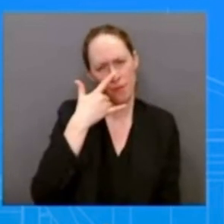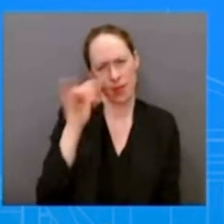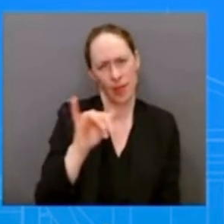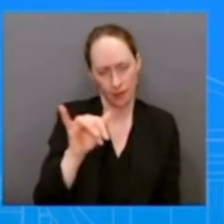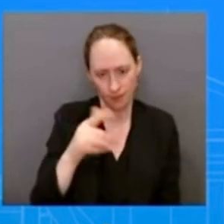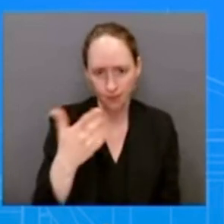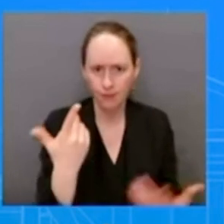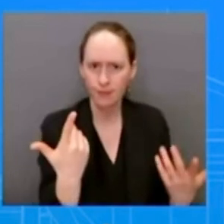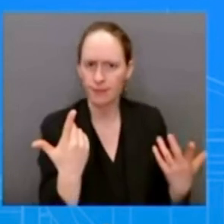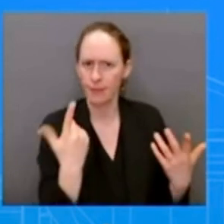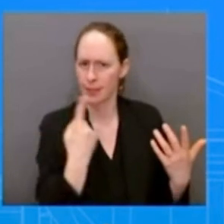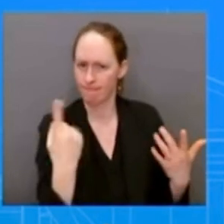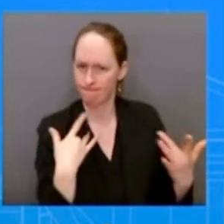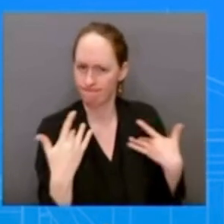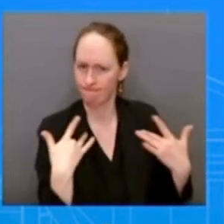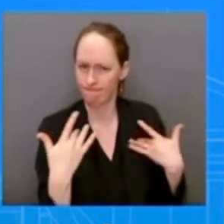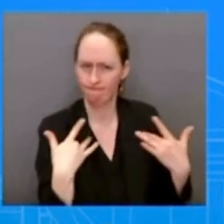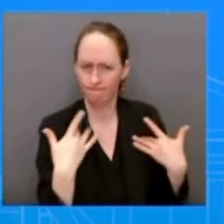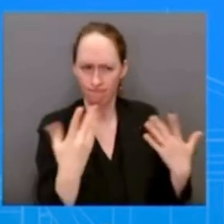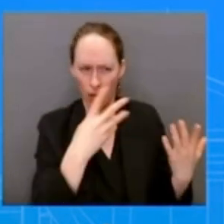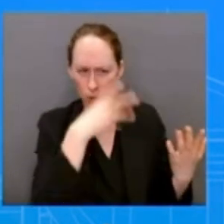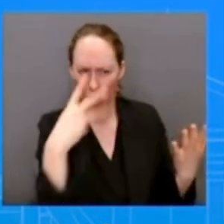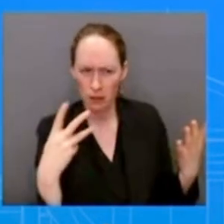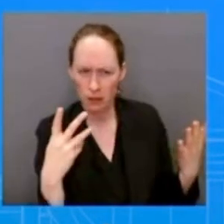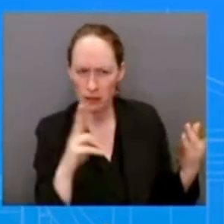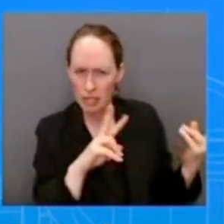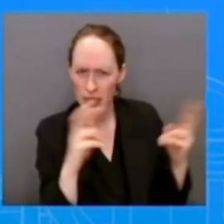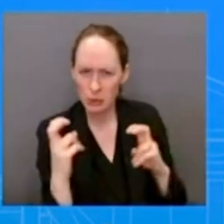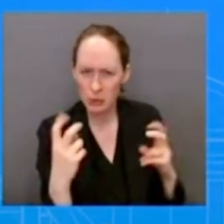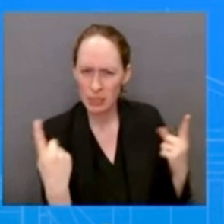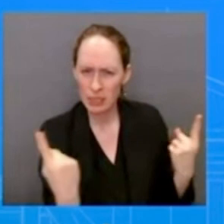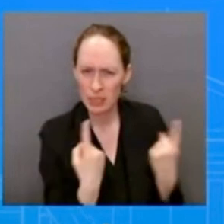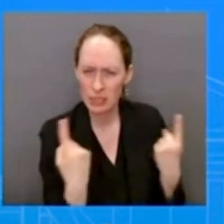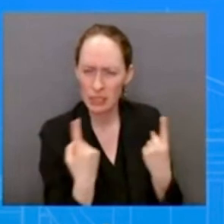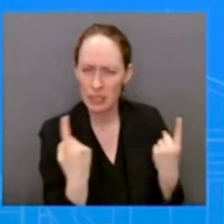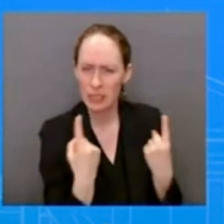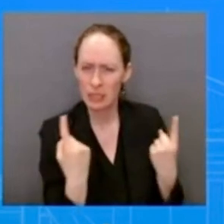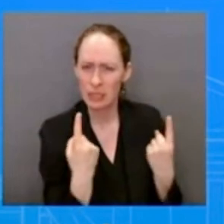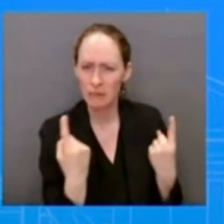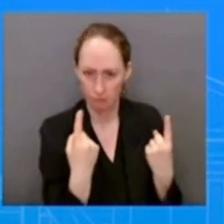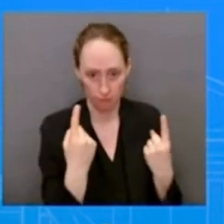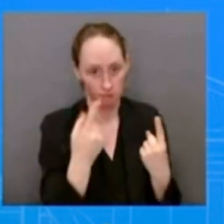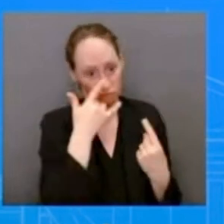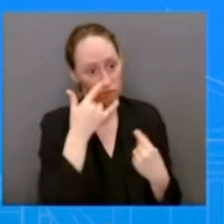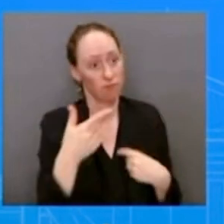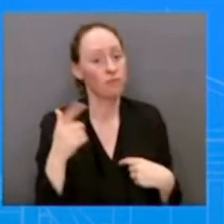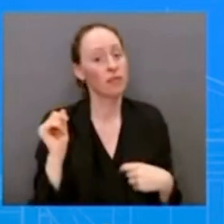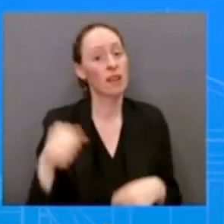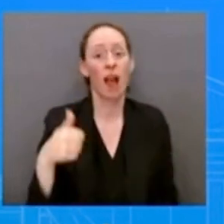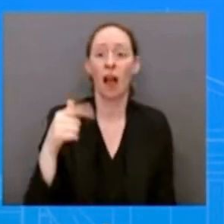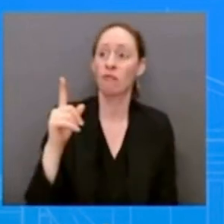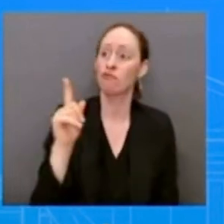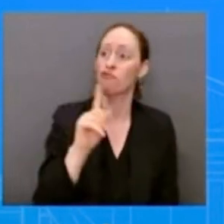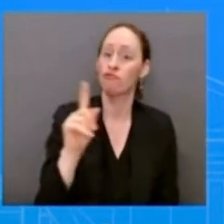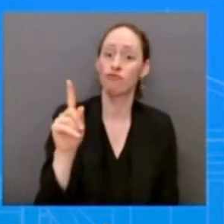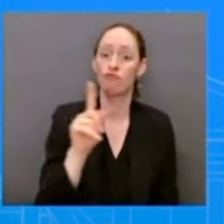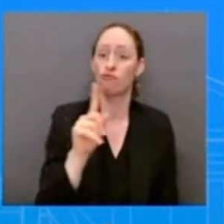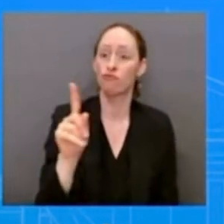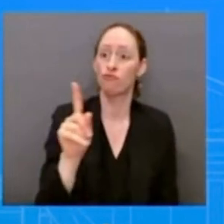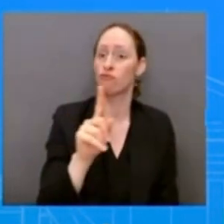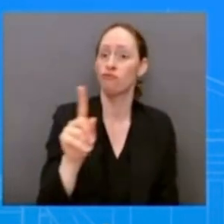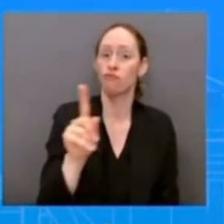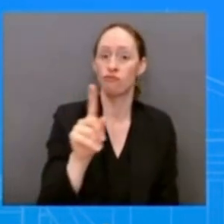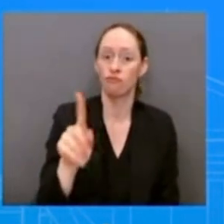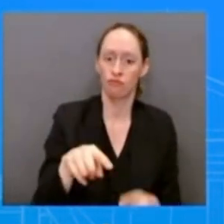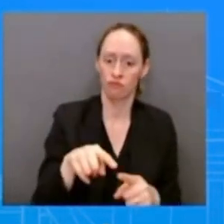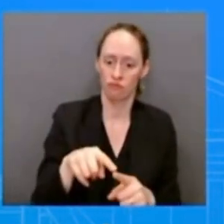I don't want to get too far ahead of the agenda I think you know we'll have more to say once we get up to Ottawa and of course the president will have a chance to talk to y'all